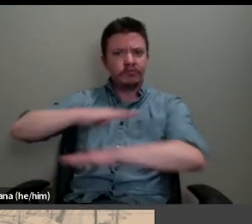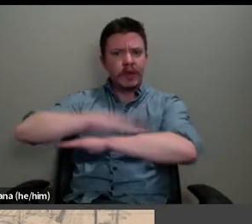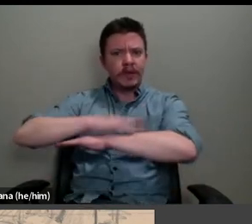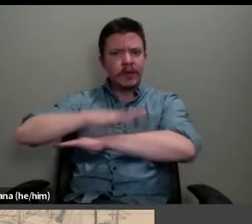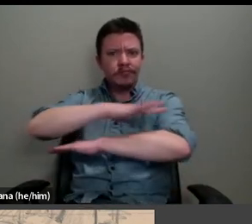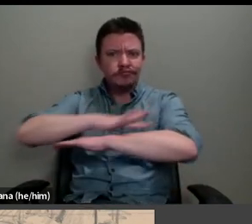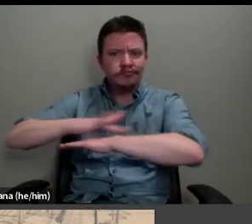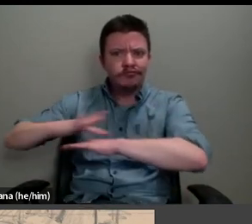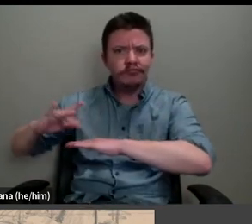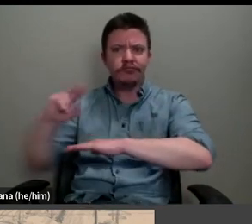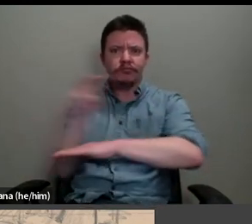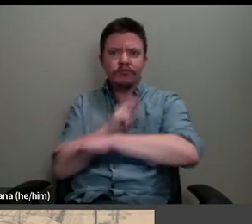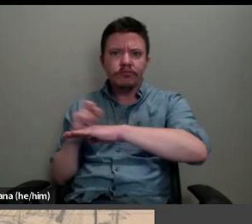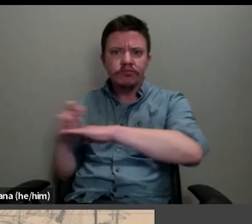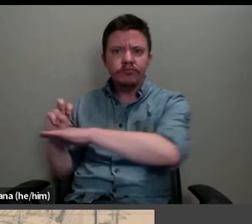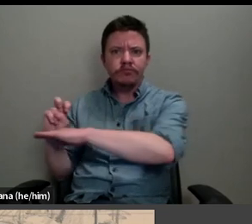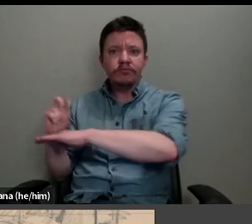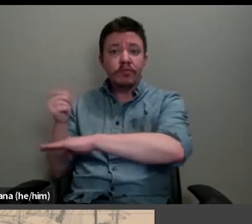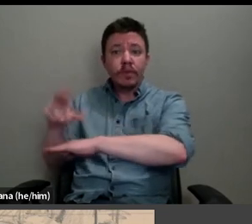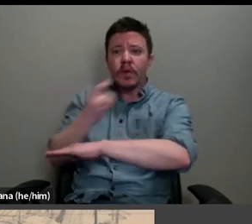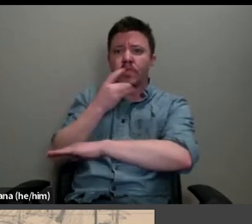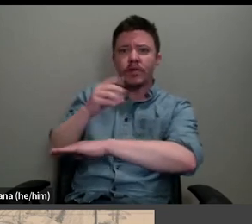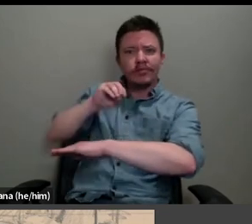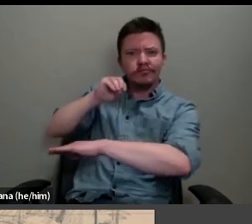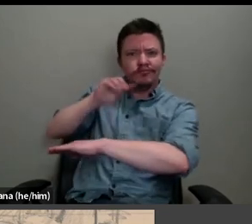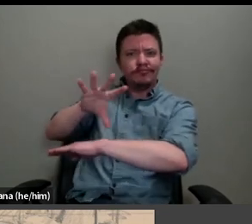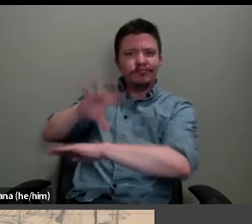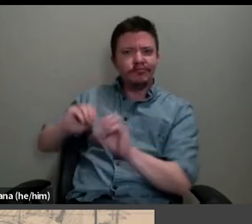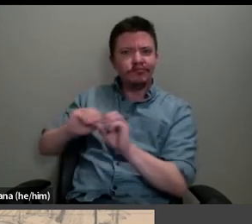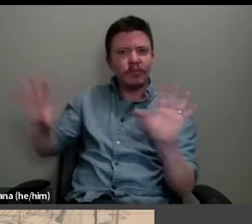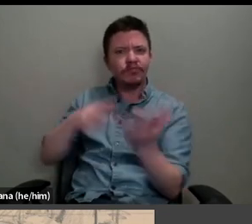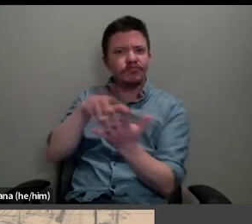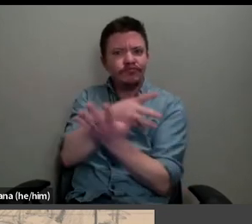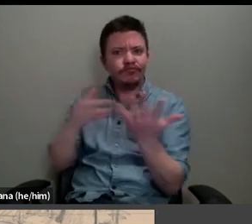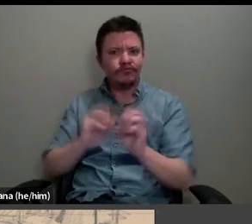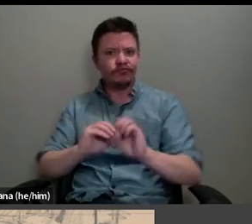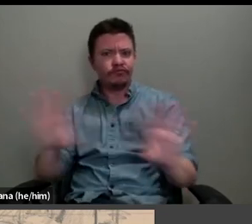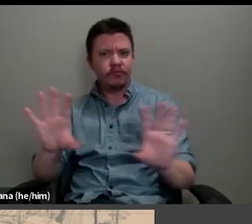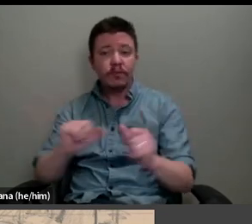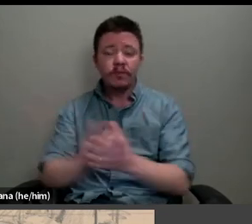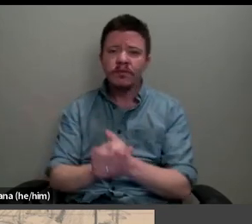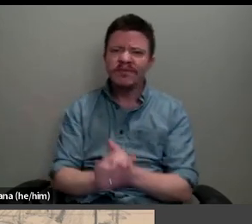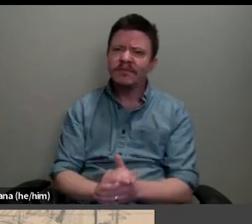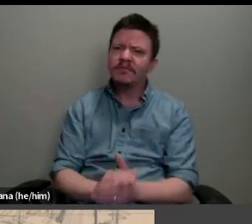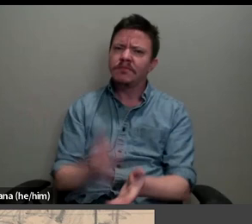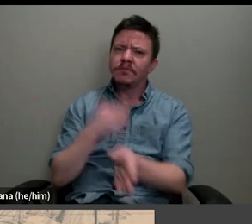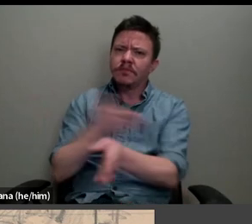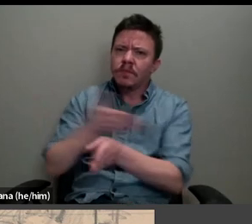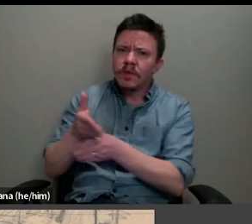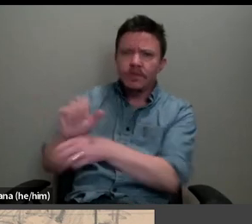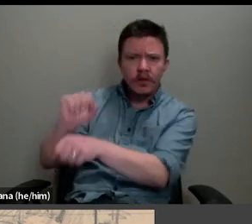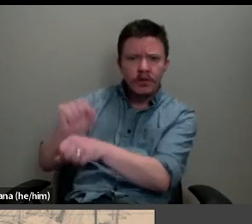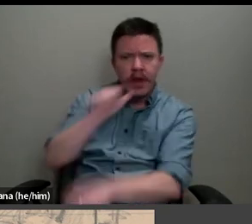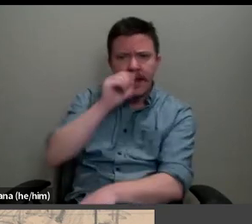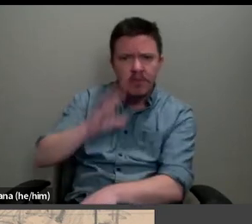the figures seated behind it, or throws other figures into hatched relief. It is the professional labour of women in